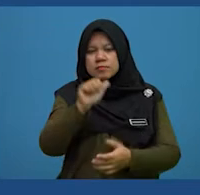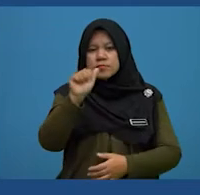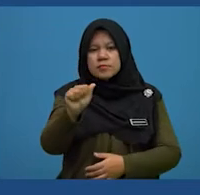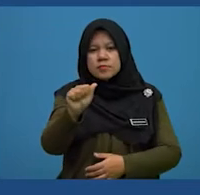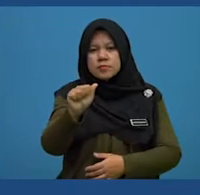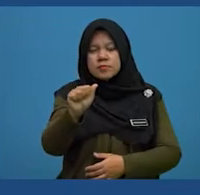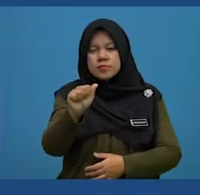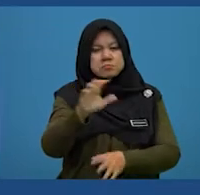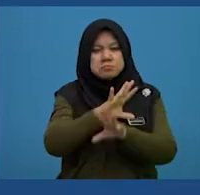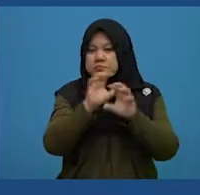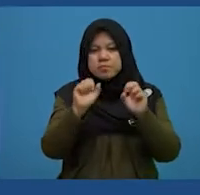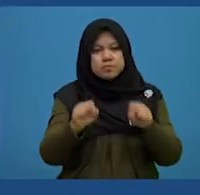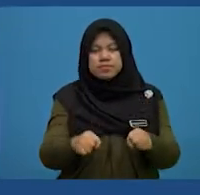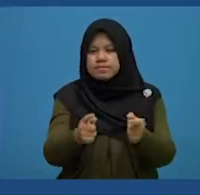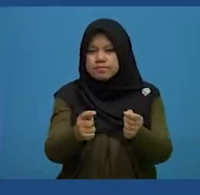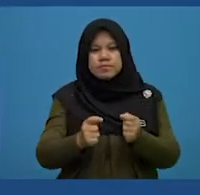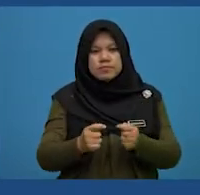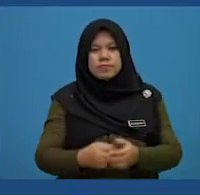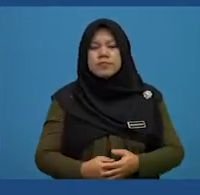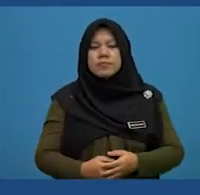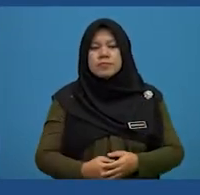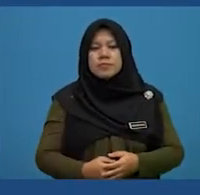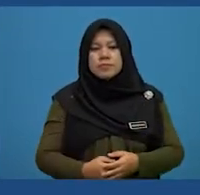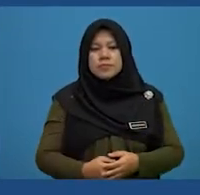option A cannot be accepted.